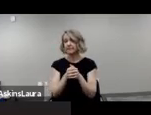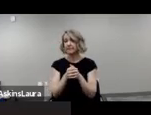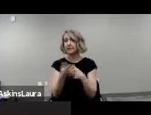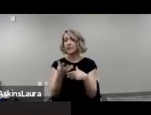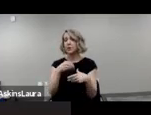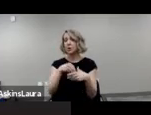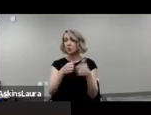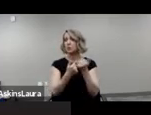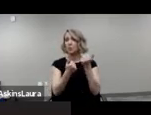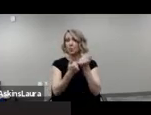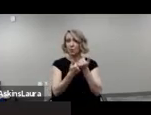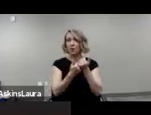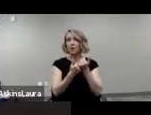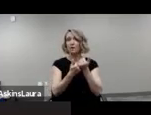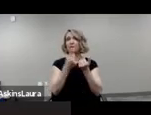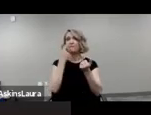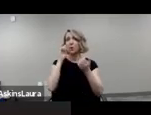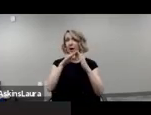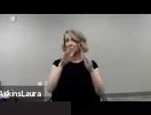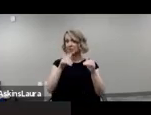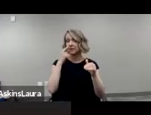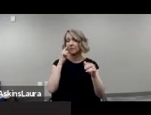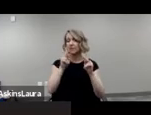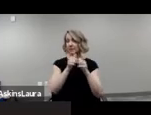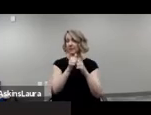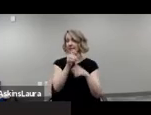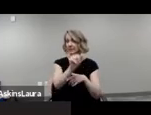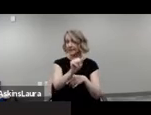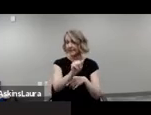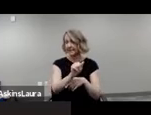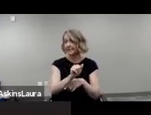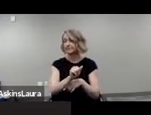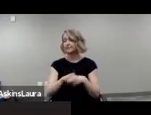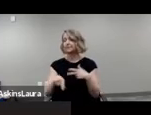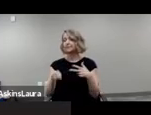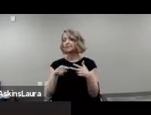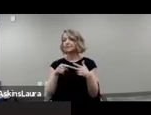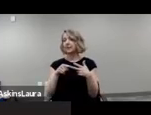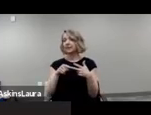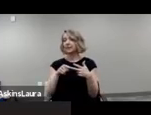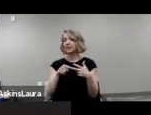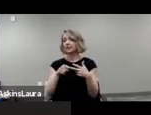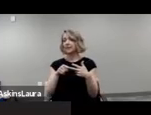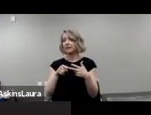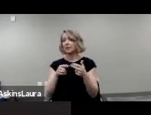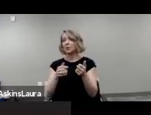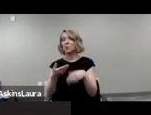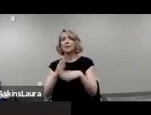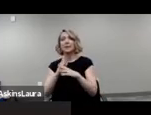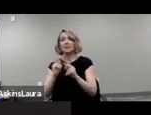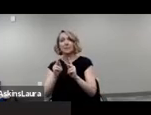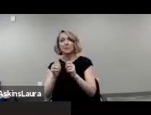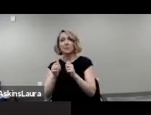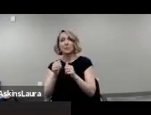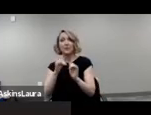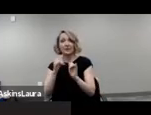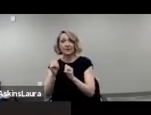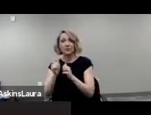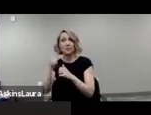supportive housing for people with disabilities. Protection and advocacy for individuals with mental illness.